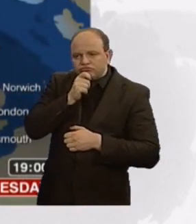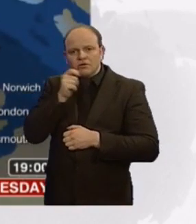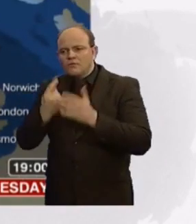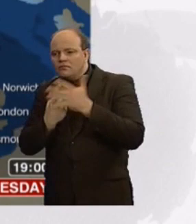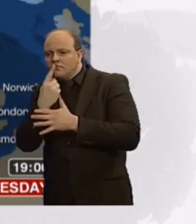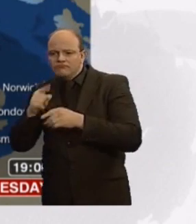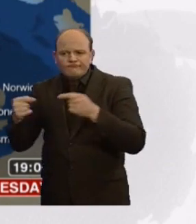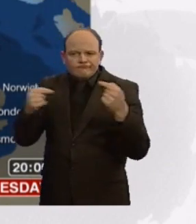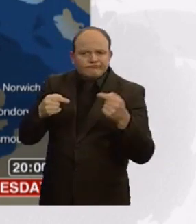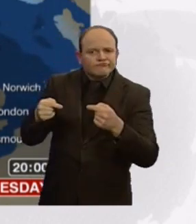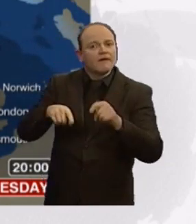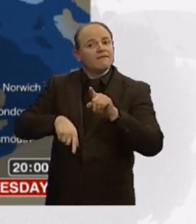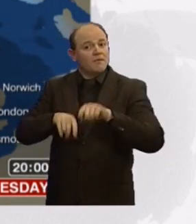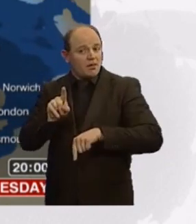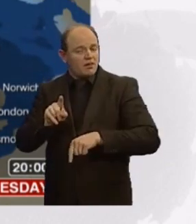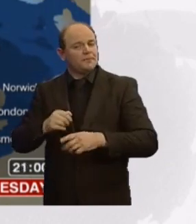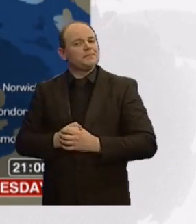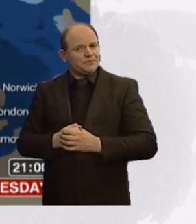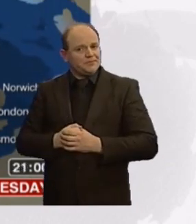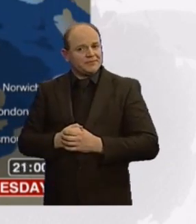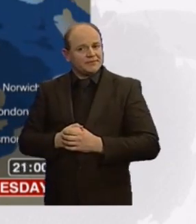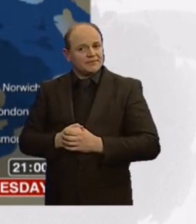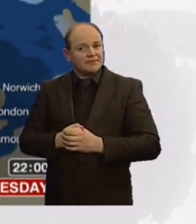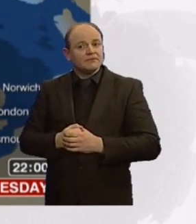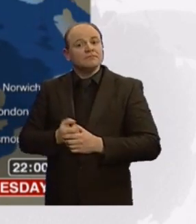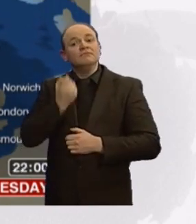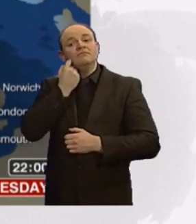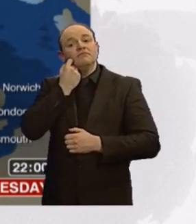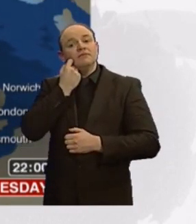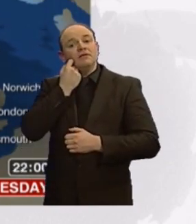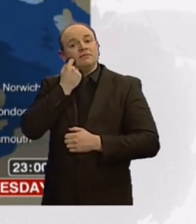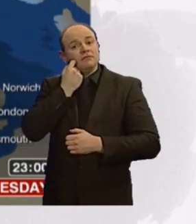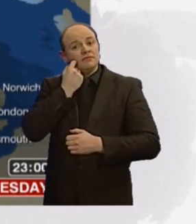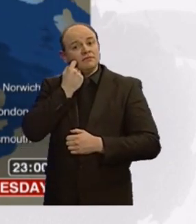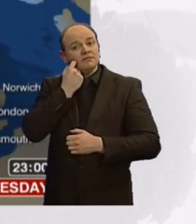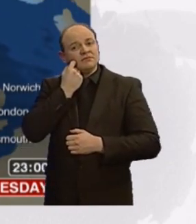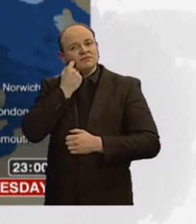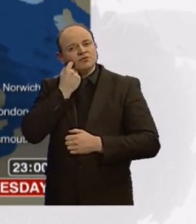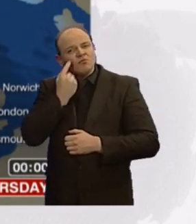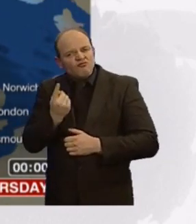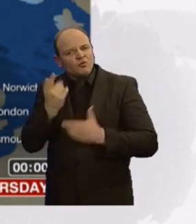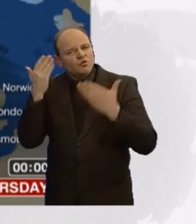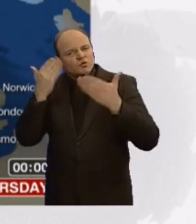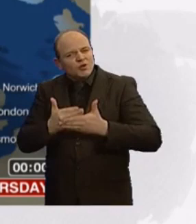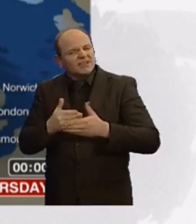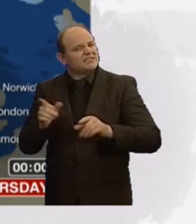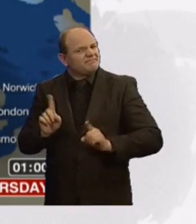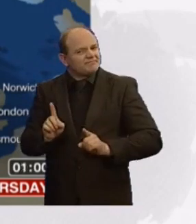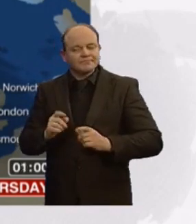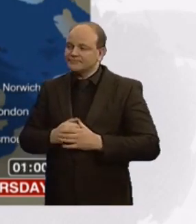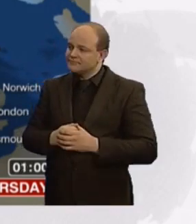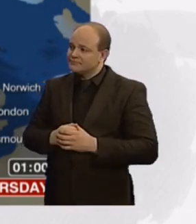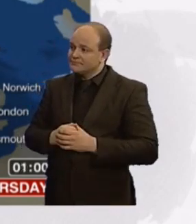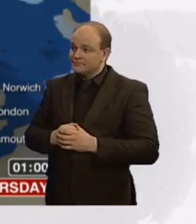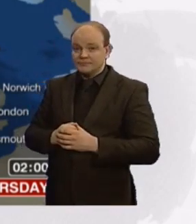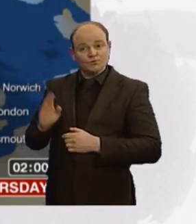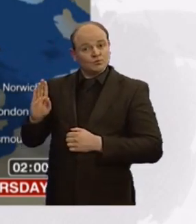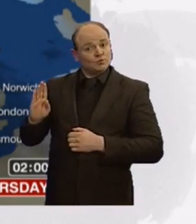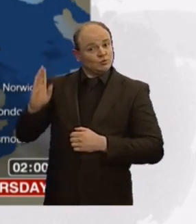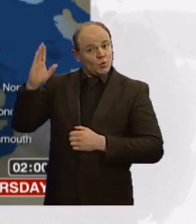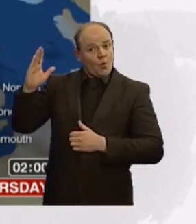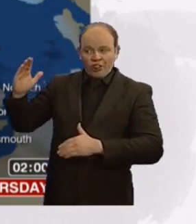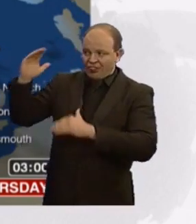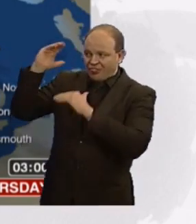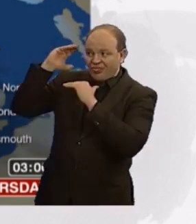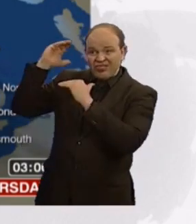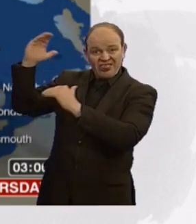because there will be some changes. It's going to stay dry, but the cloud will begin to clear from the north, and that will allow the temperatures to drop away